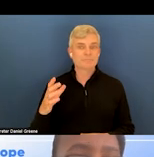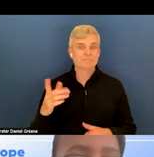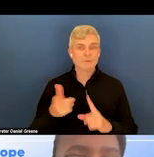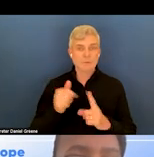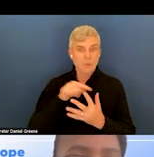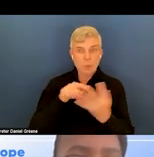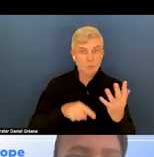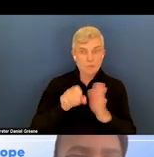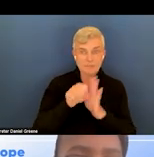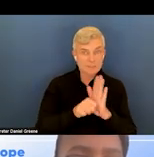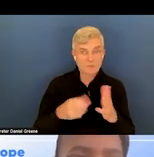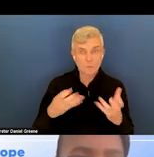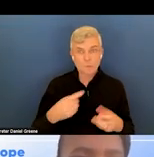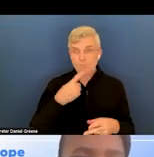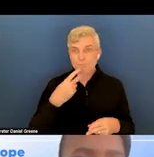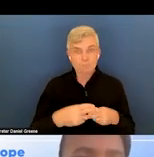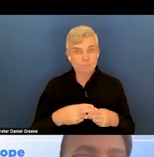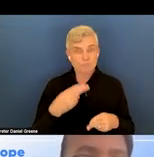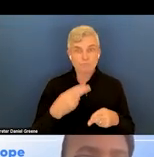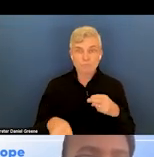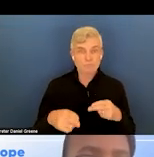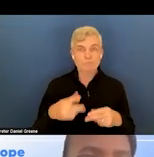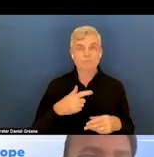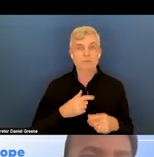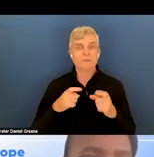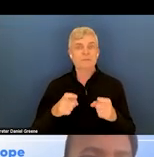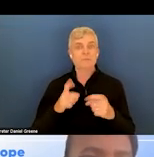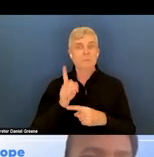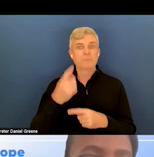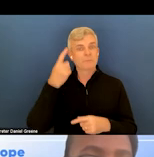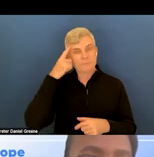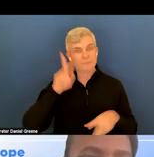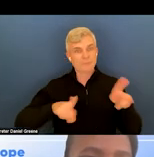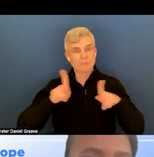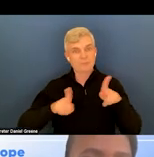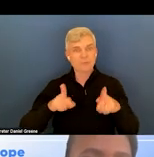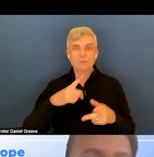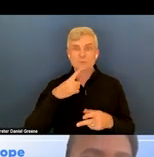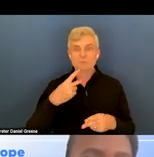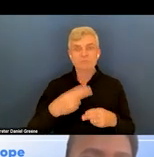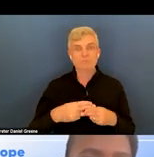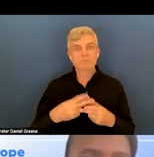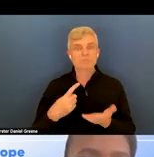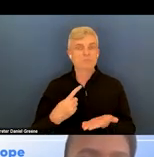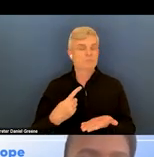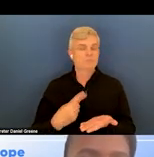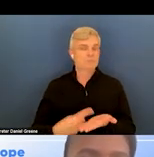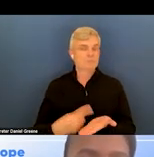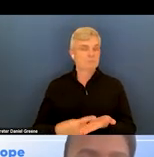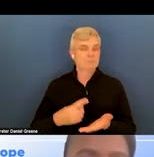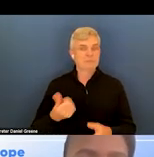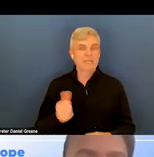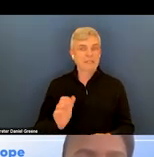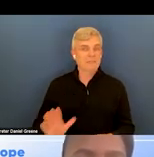brief word or two. I'll give it just a moment for folks to talk about any of their